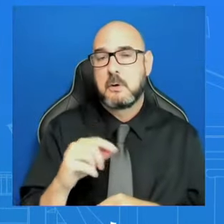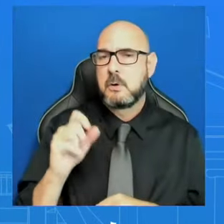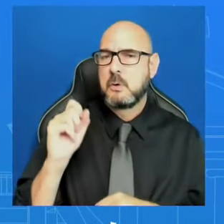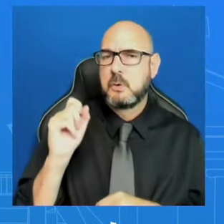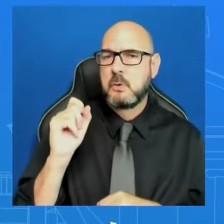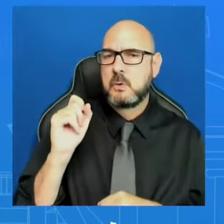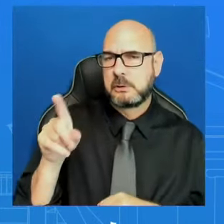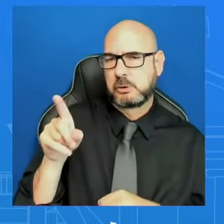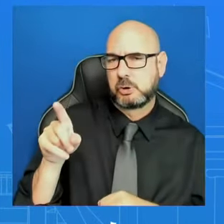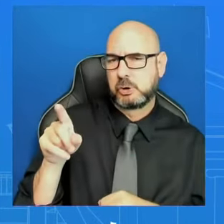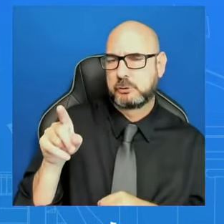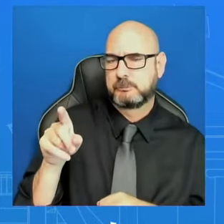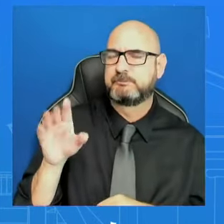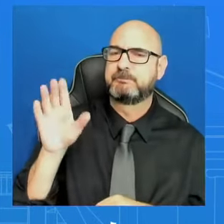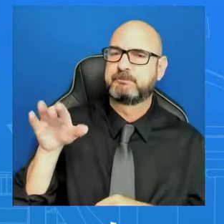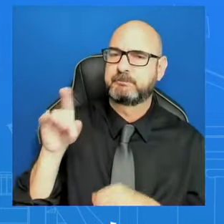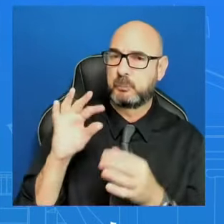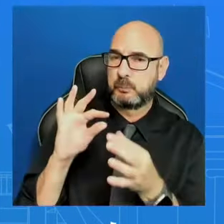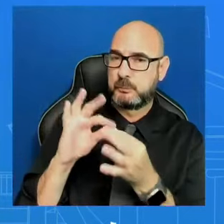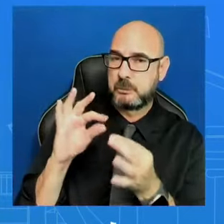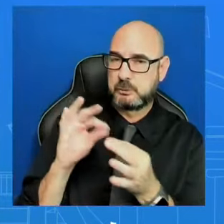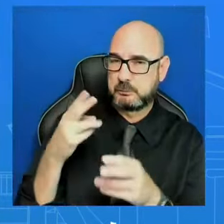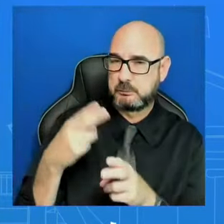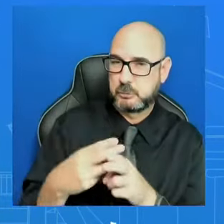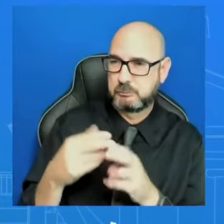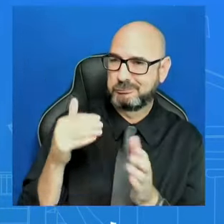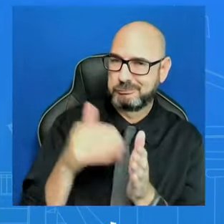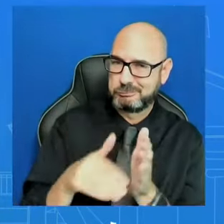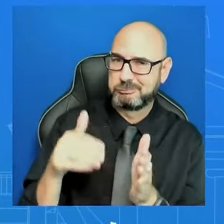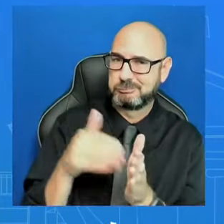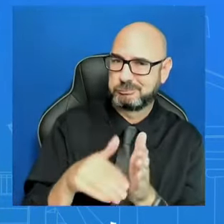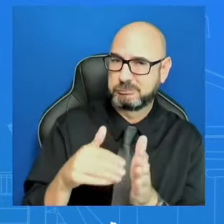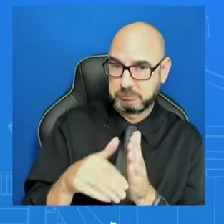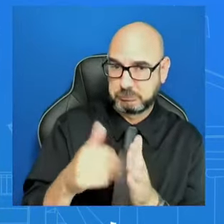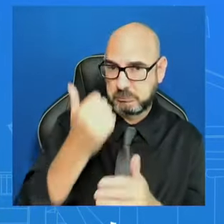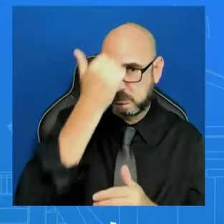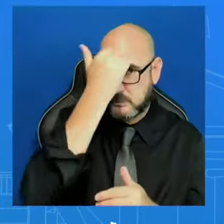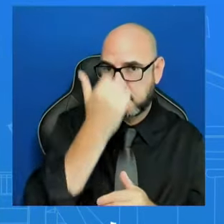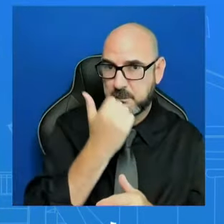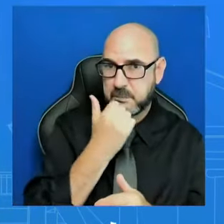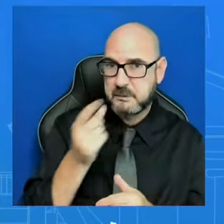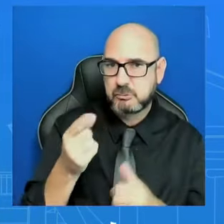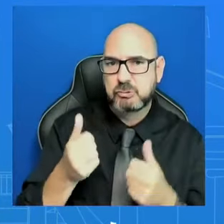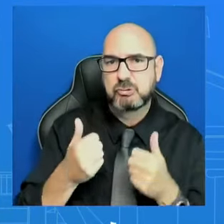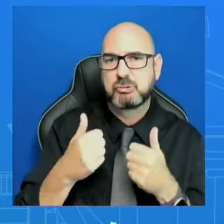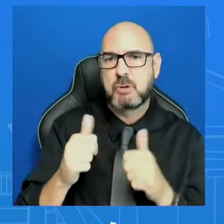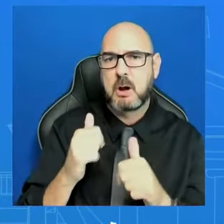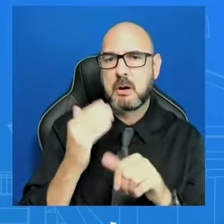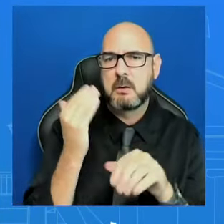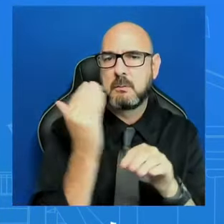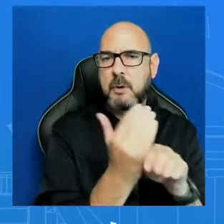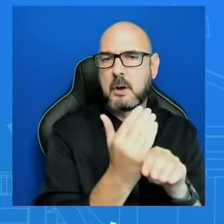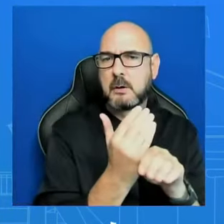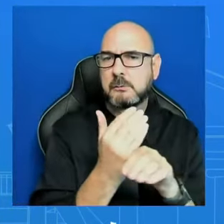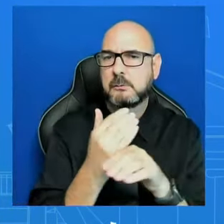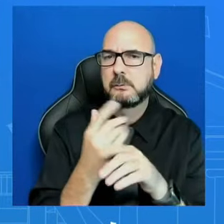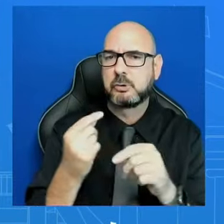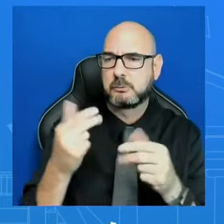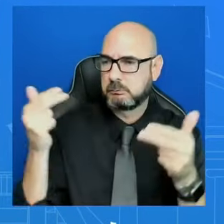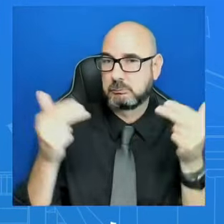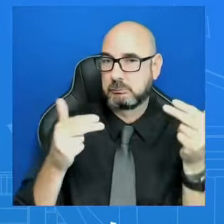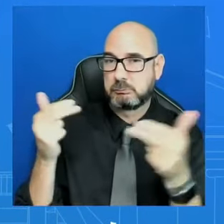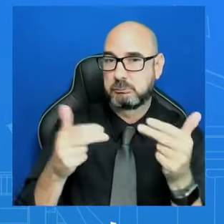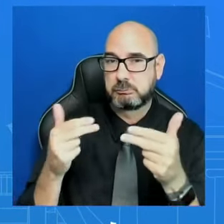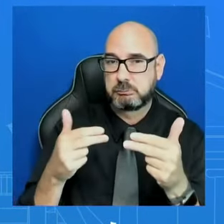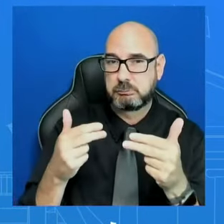times that Hamas was the obstacle to getting some sort of ceasefire deal, calling on the Israelis to empower the negotiators, suggesting that it's changed as the U.S. assessment of the Israeli